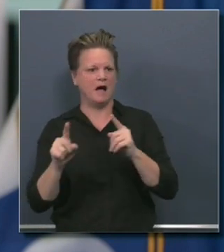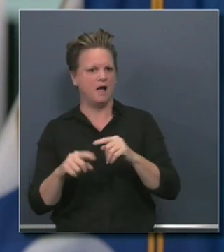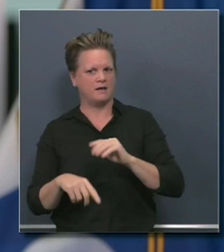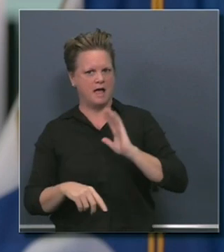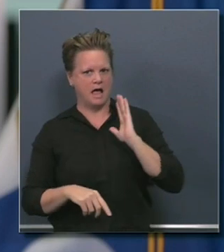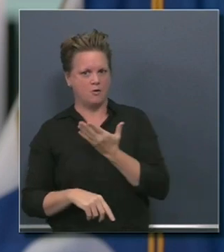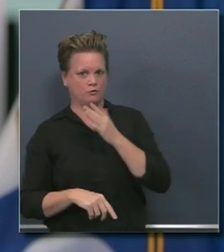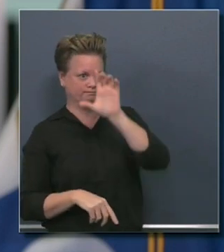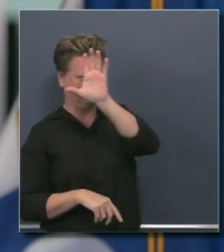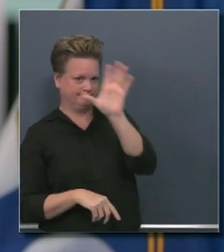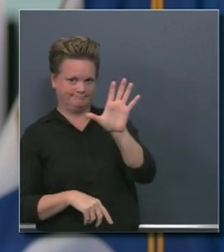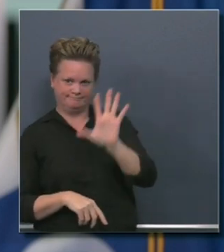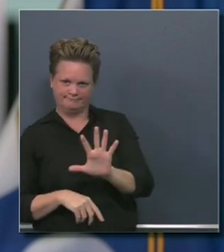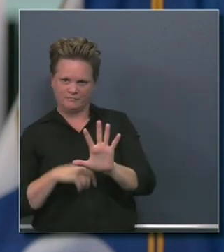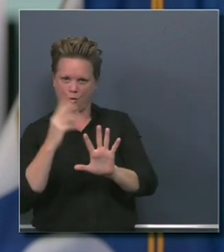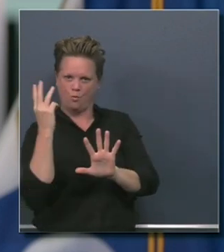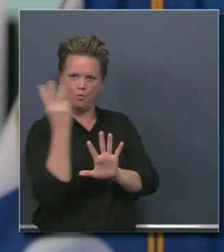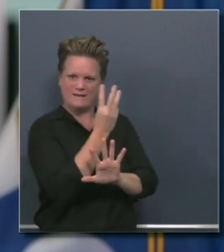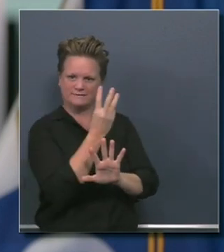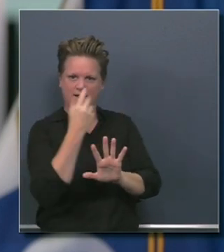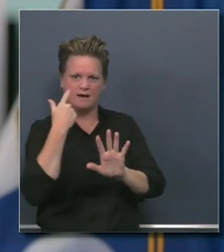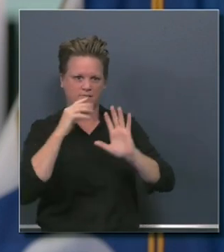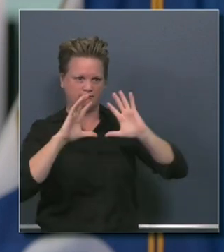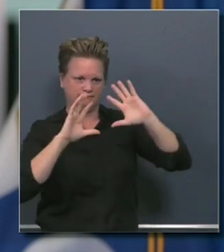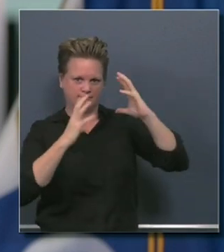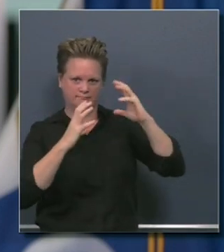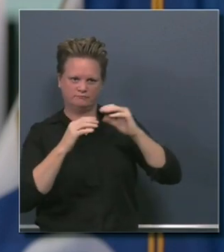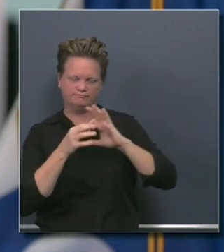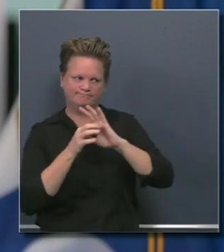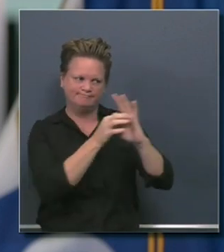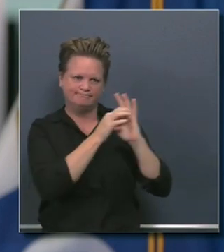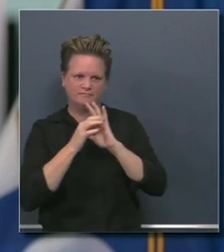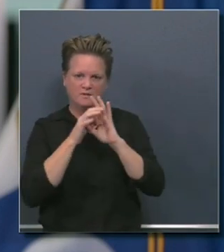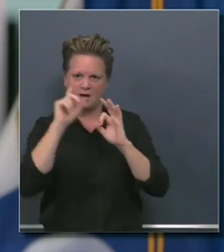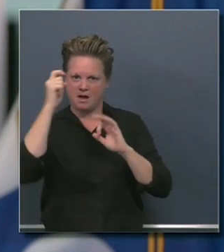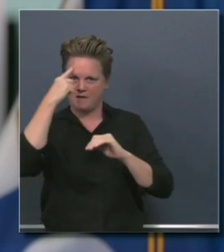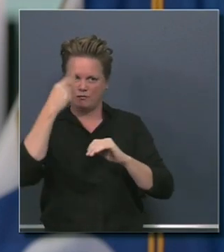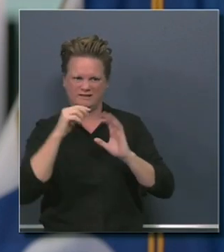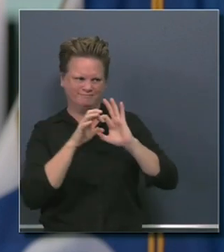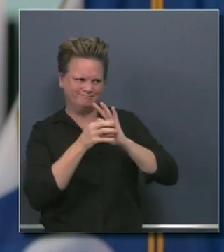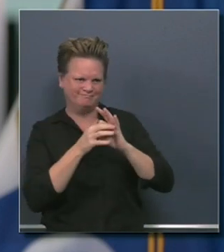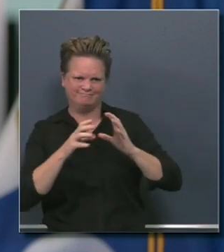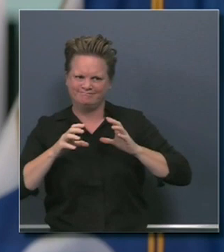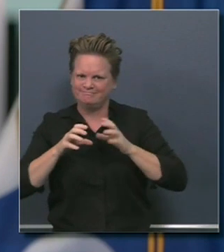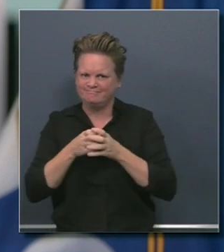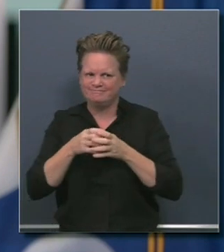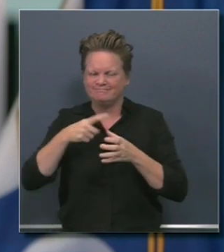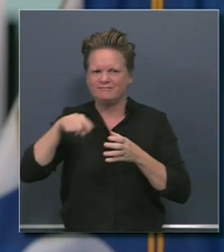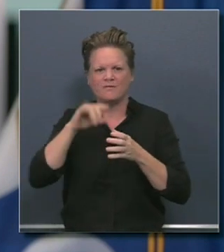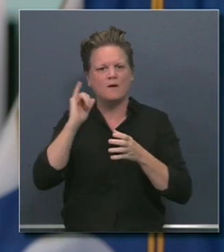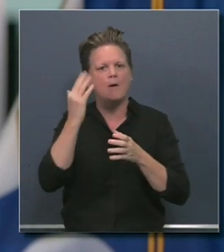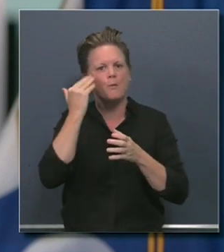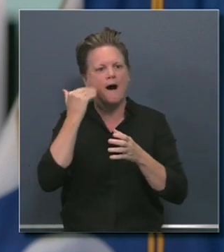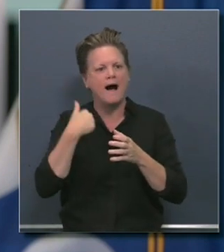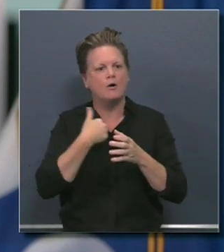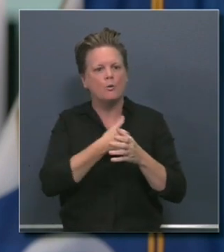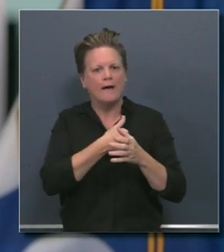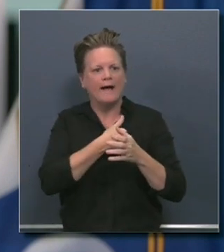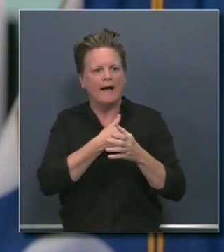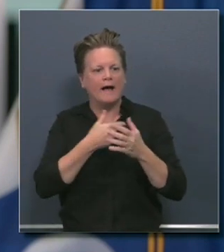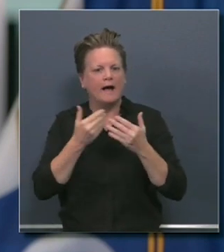leaders, not just the executives themselves. So I wanted to begin with that and also extend